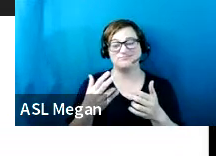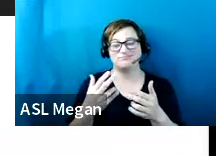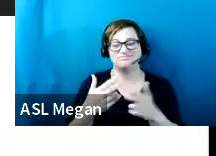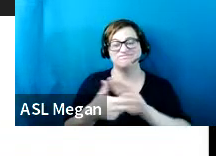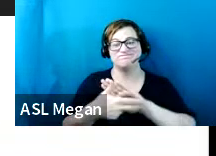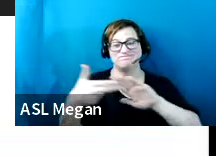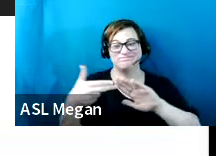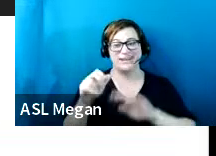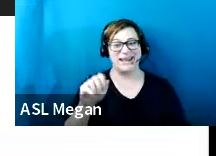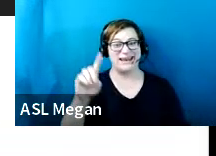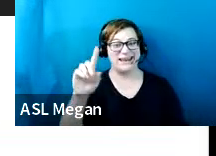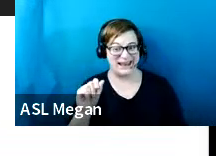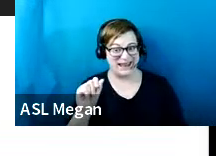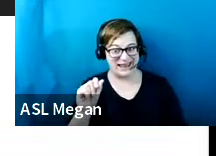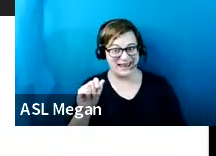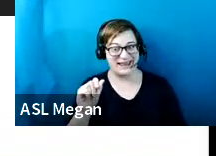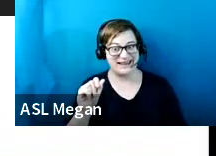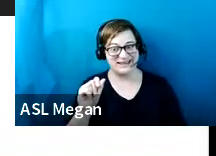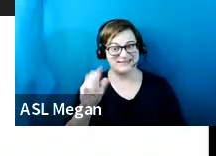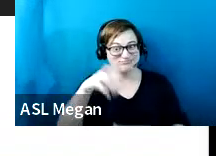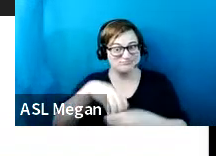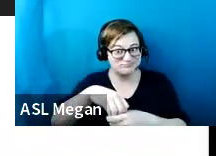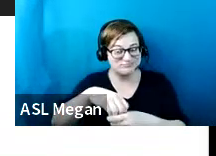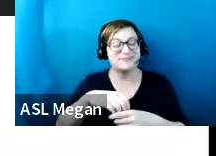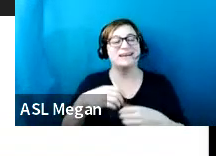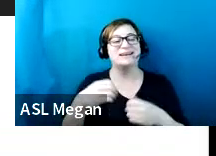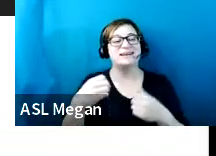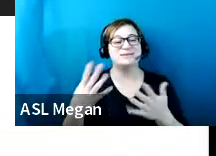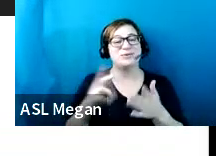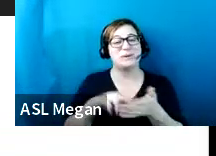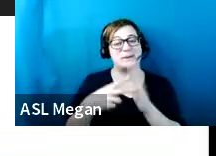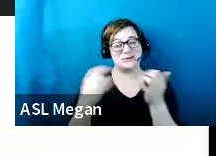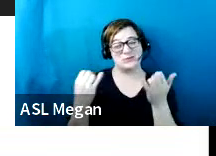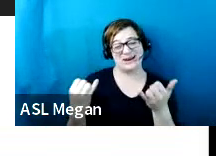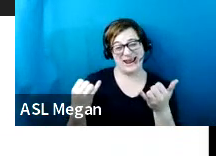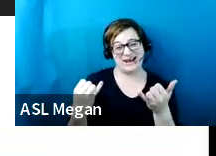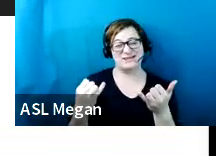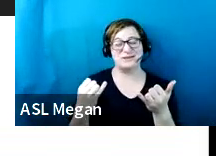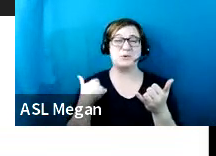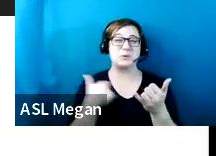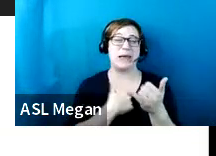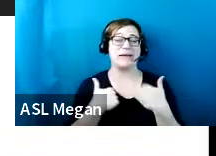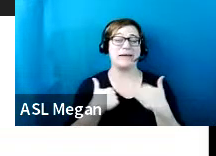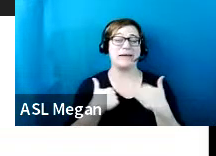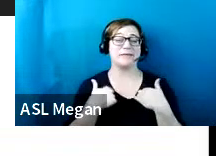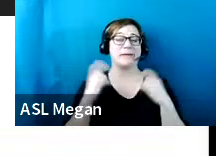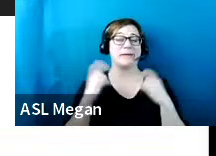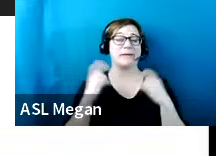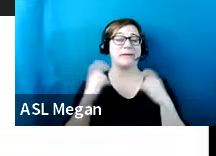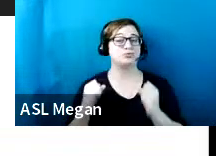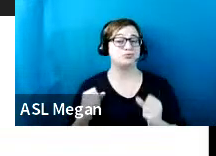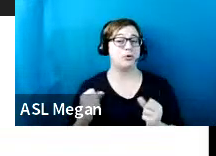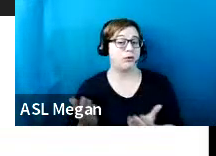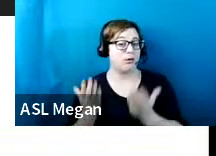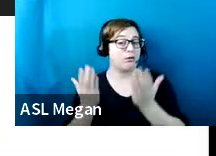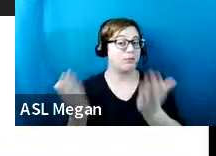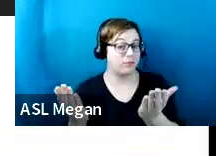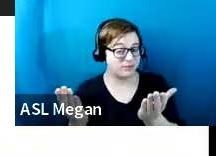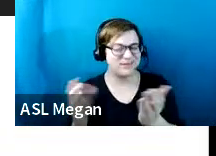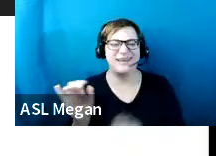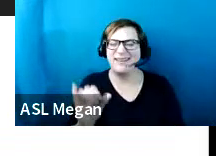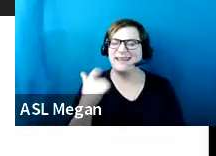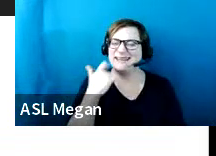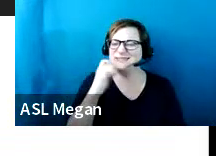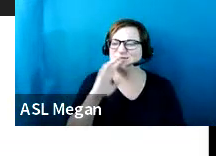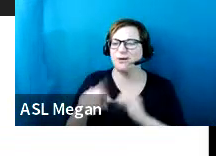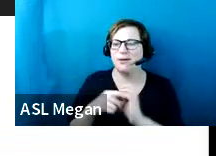the ADA standards. At this point, it is just a very strong recommendation, just like when I was talking about with the